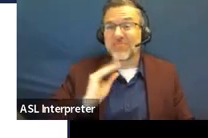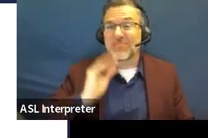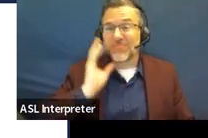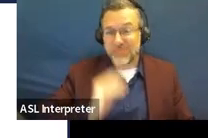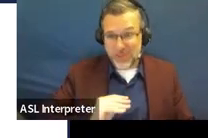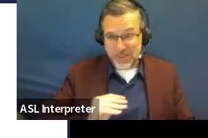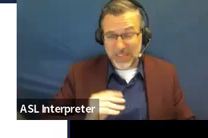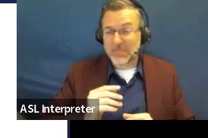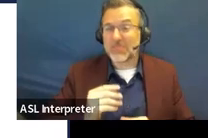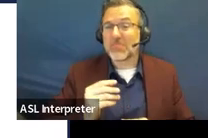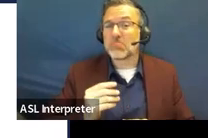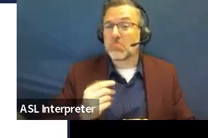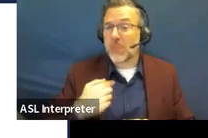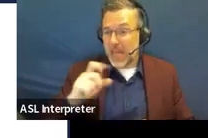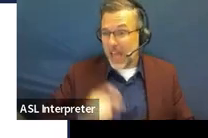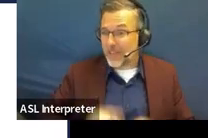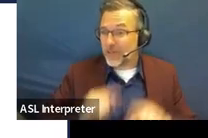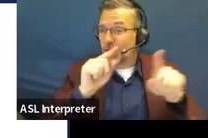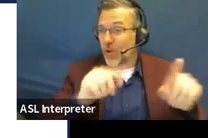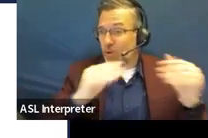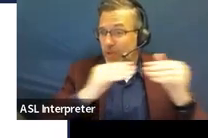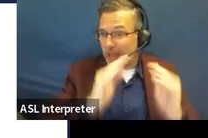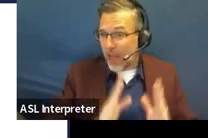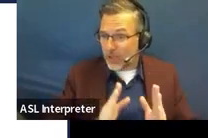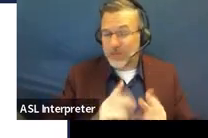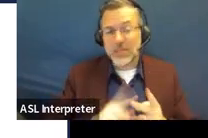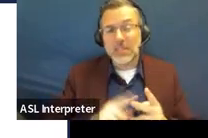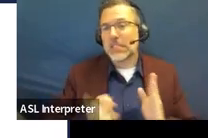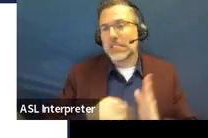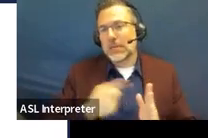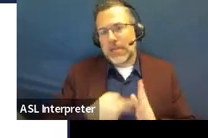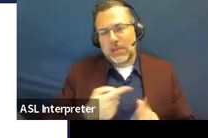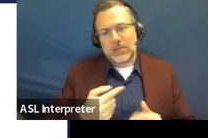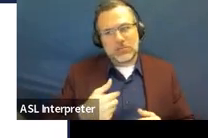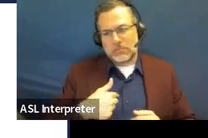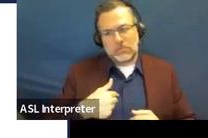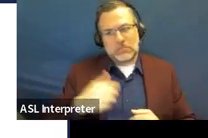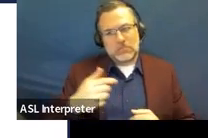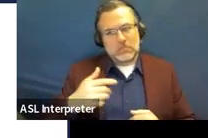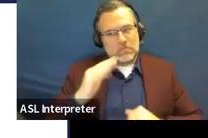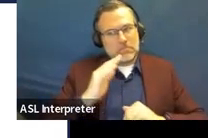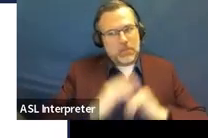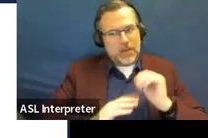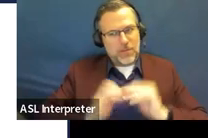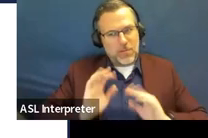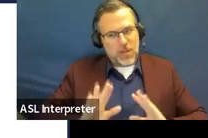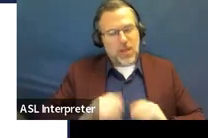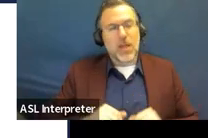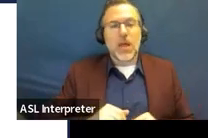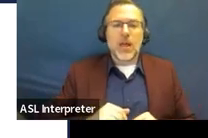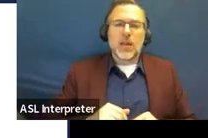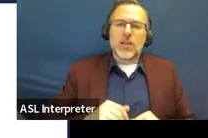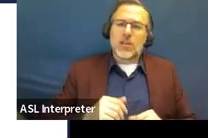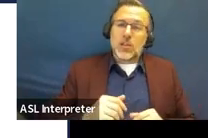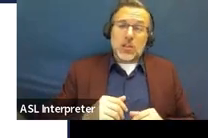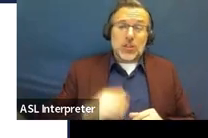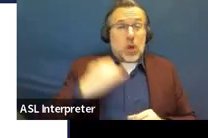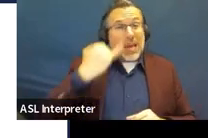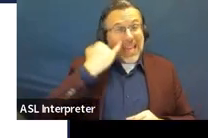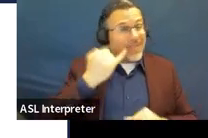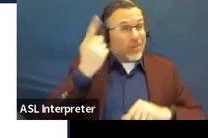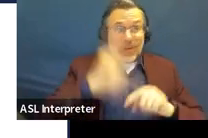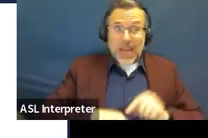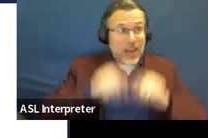feel comfortable doing that. So I just say, make sure you're just recording any attempts or any reasons why you might not do that,